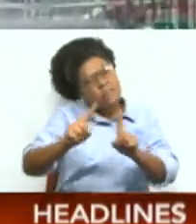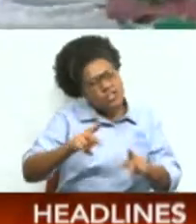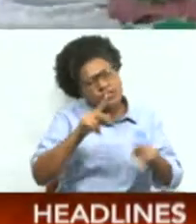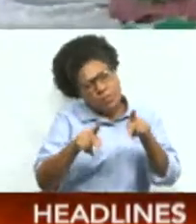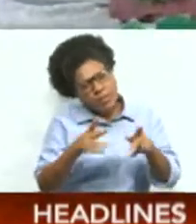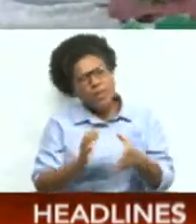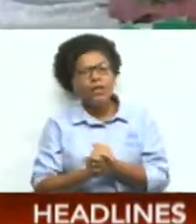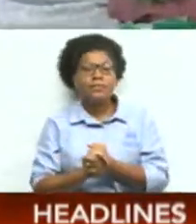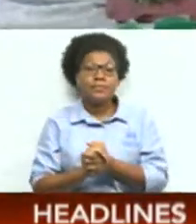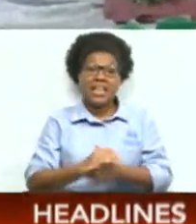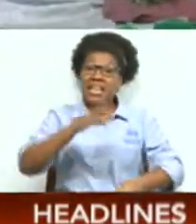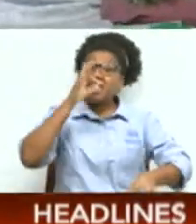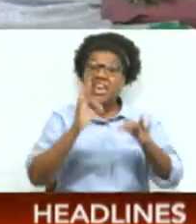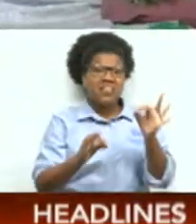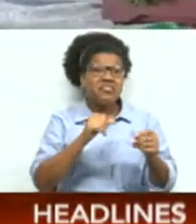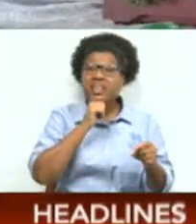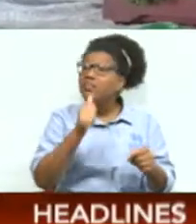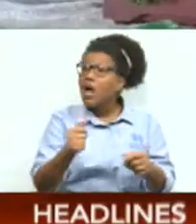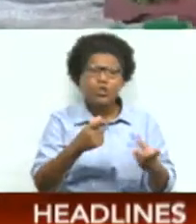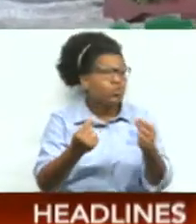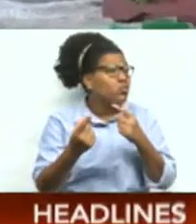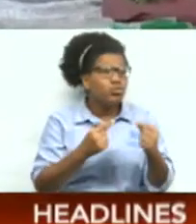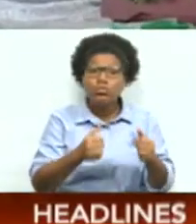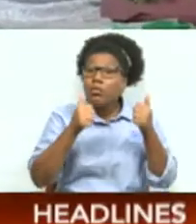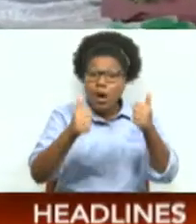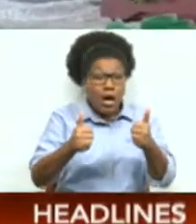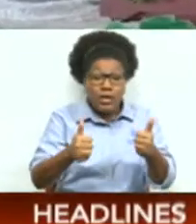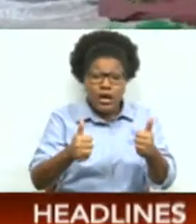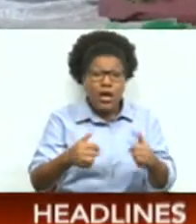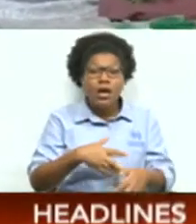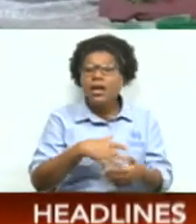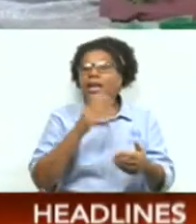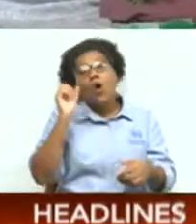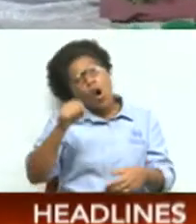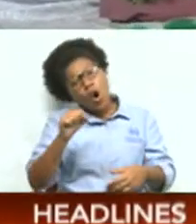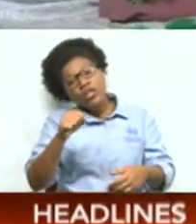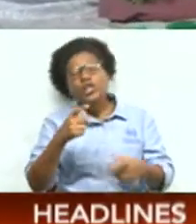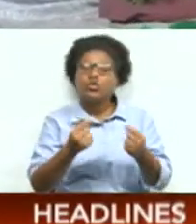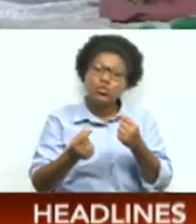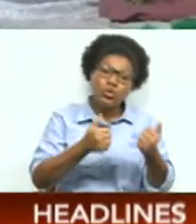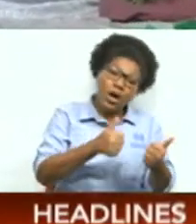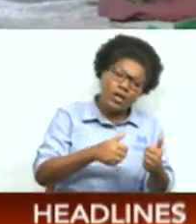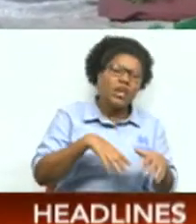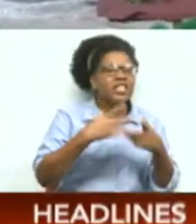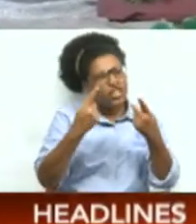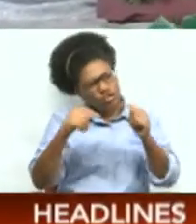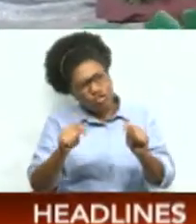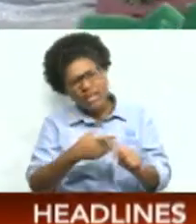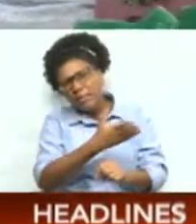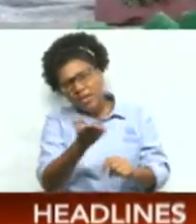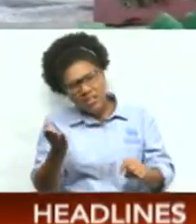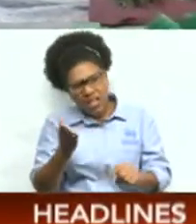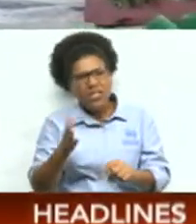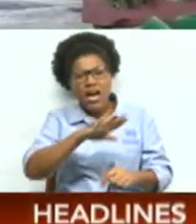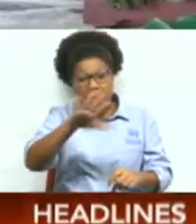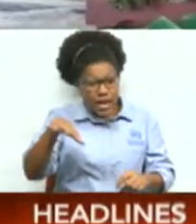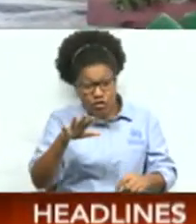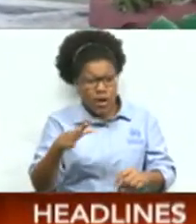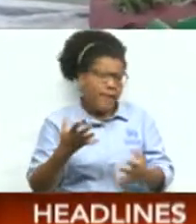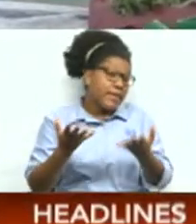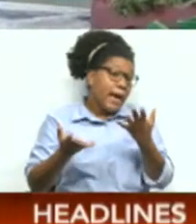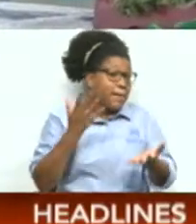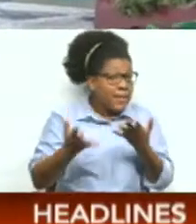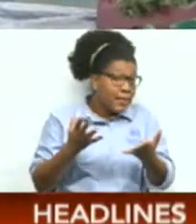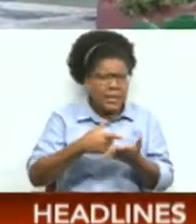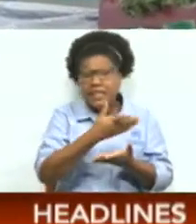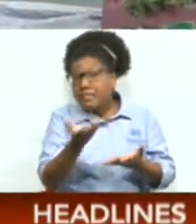thing. If they did not please us well, and even though they pleased us well, then you try them in another area again, that they know where